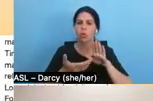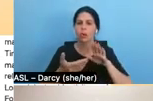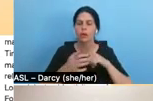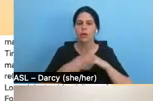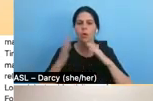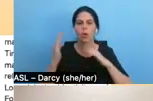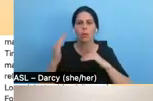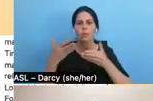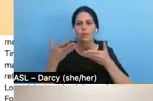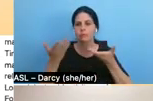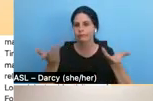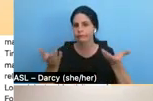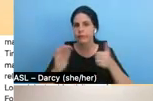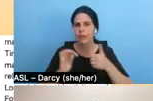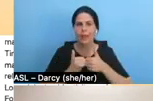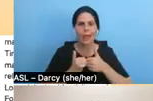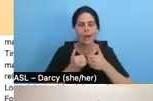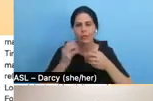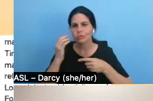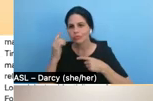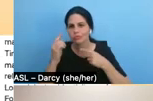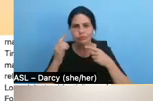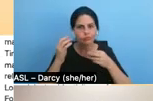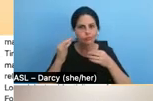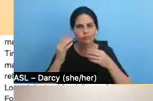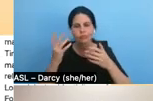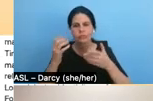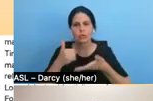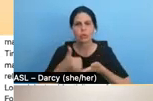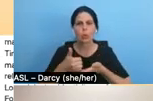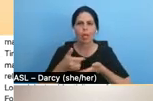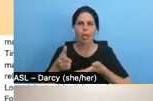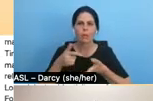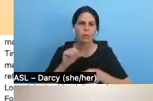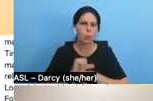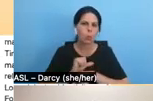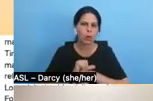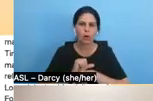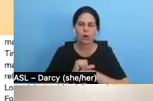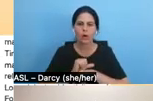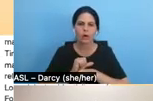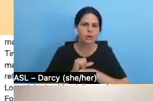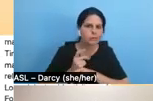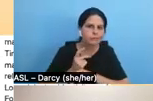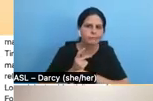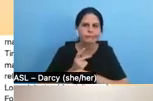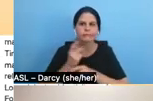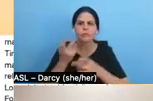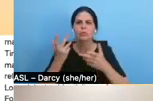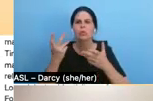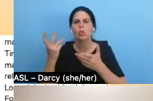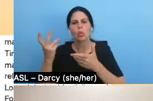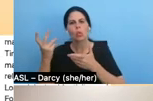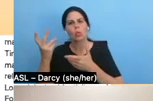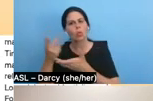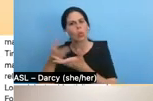considering helping you work through what you would and would not like to pursue for your